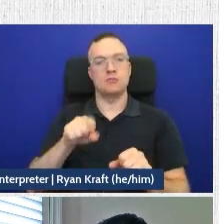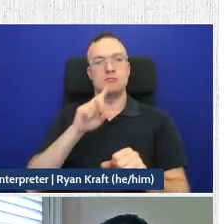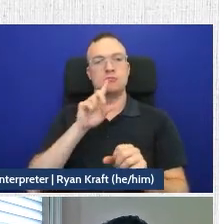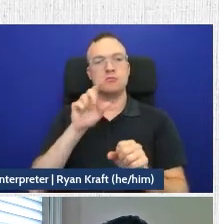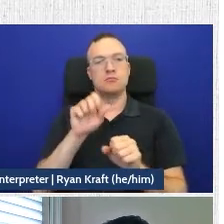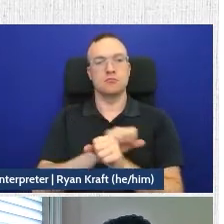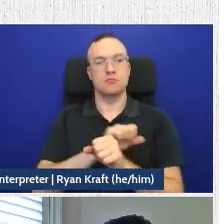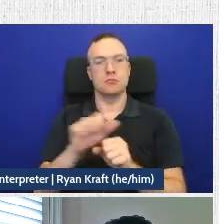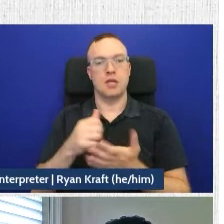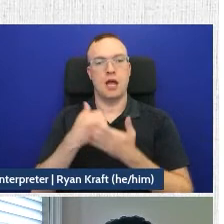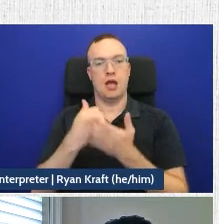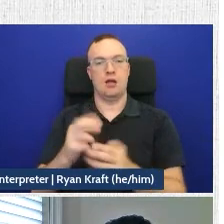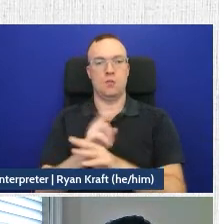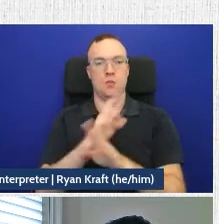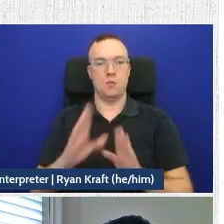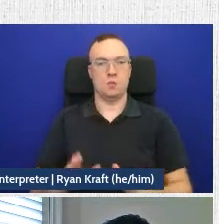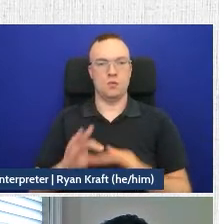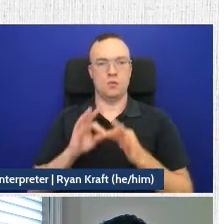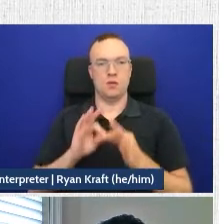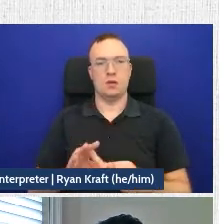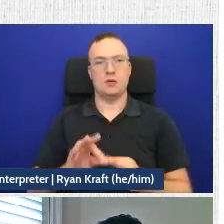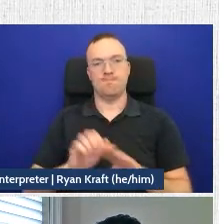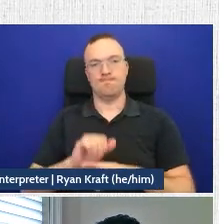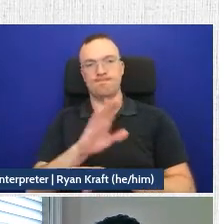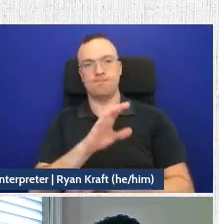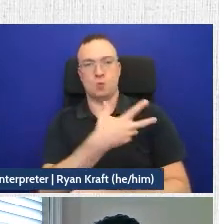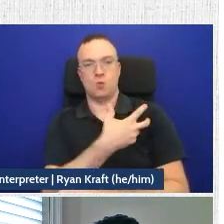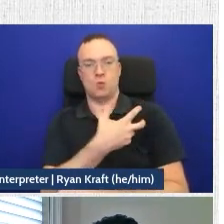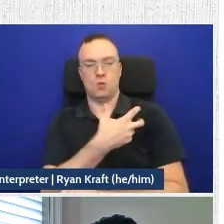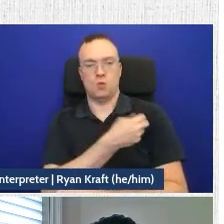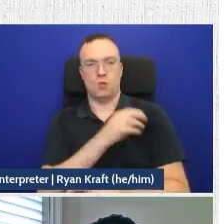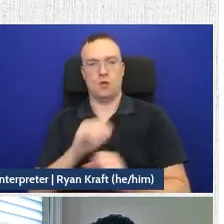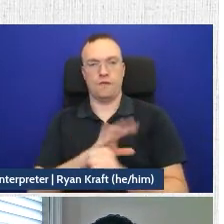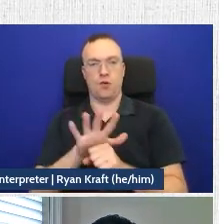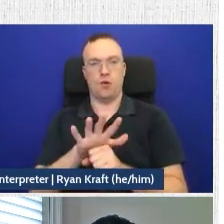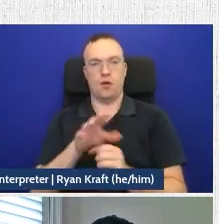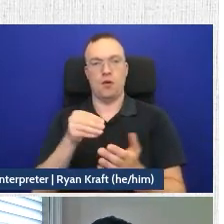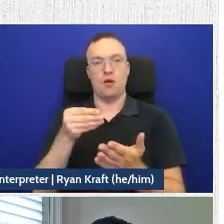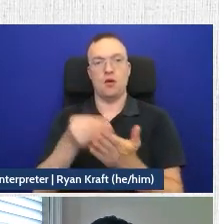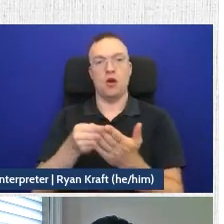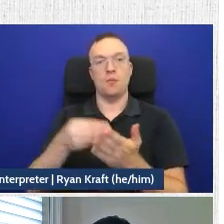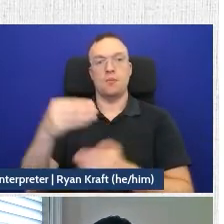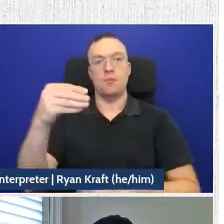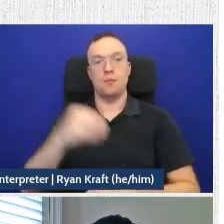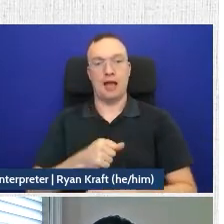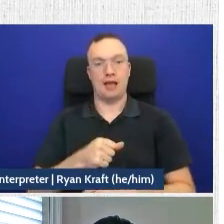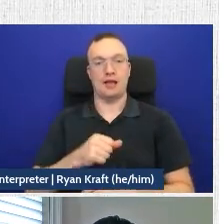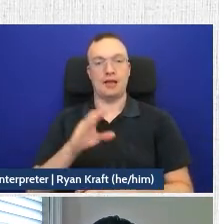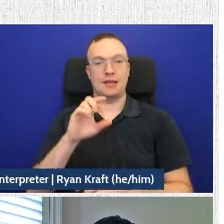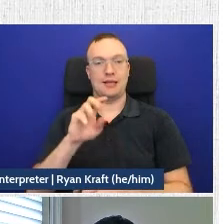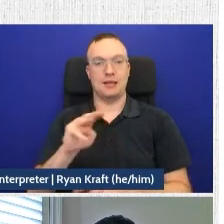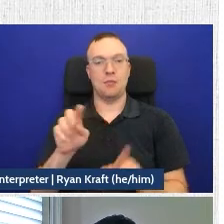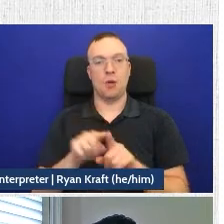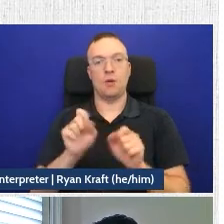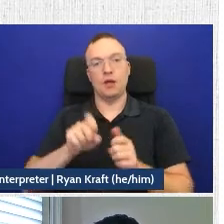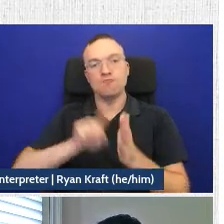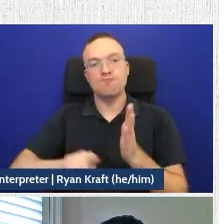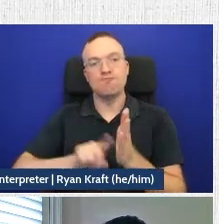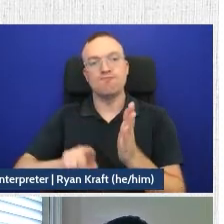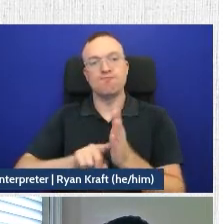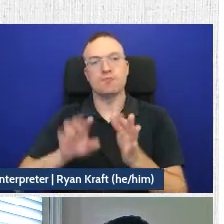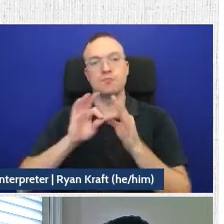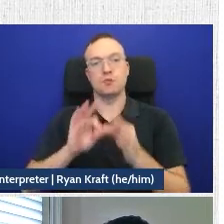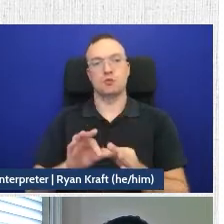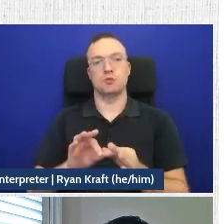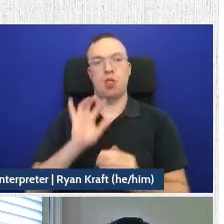help users in submitting their COVID-19 vaccine compensation claim, but we're able to conduct proprietary research on